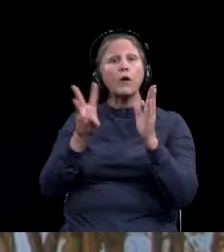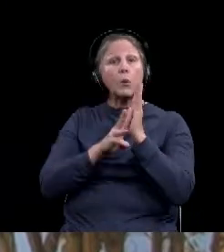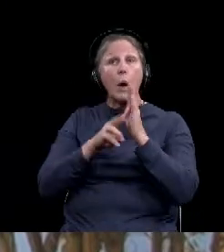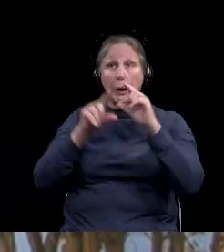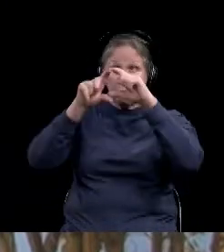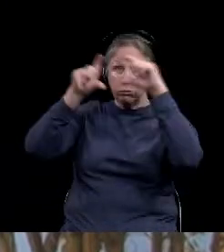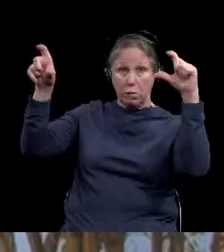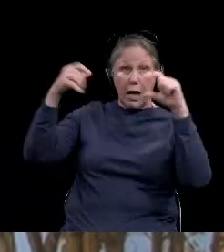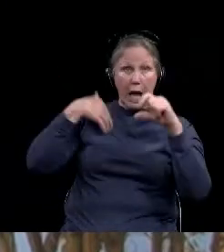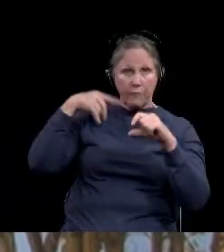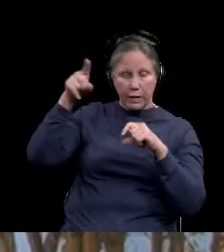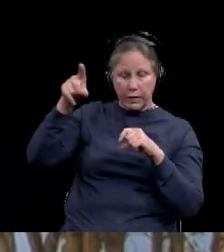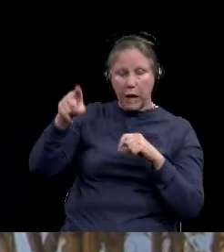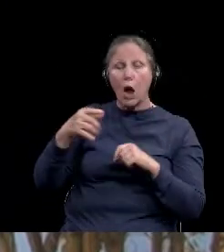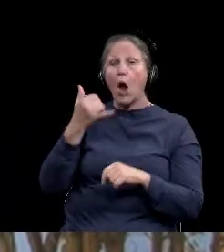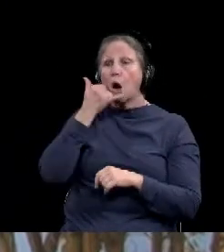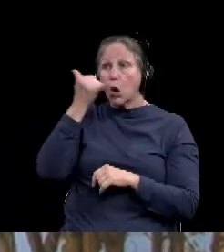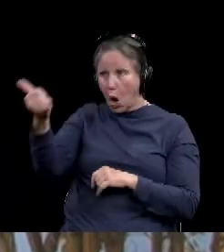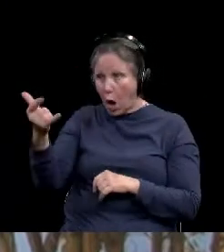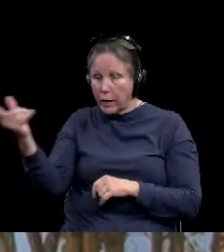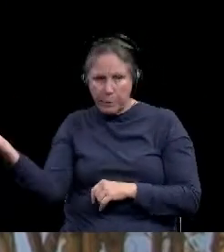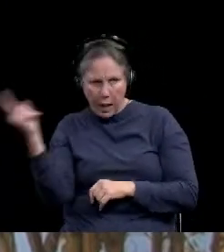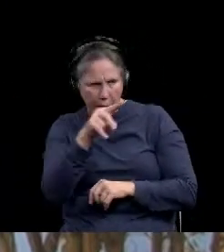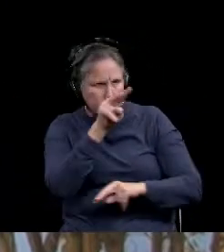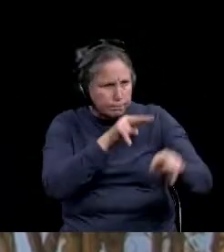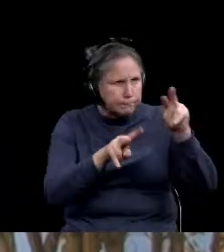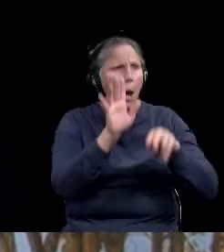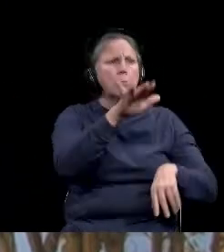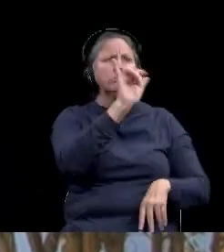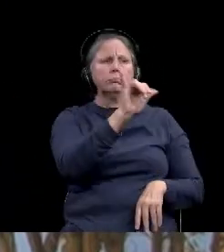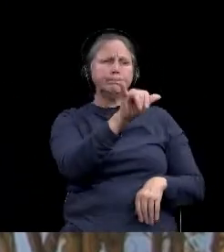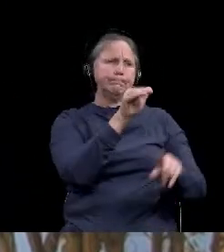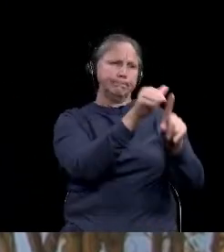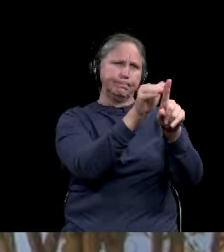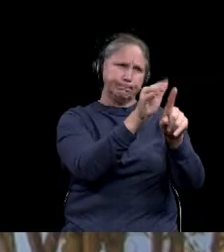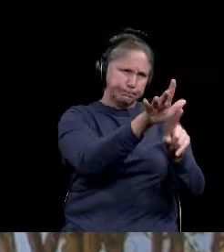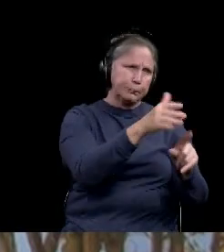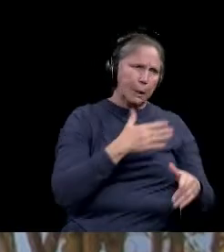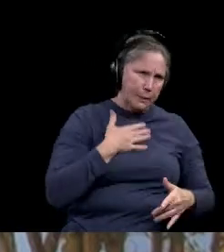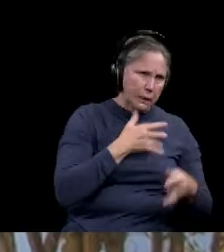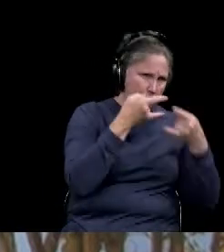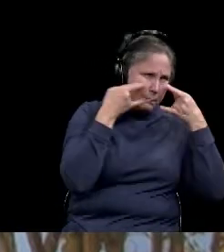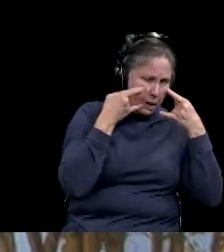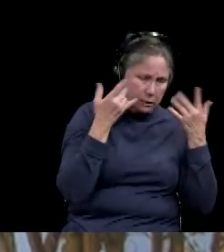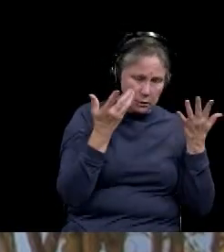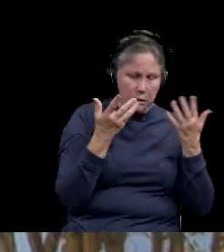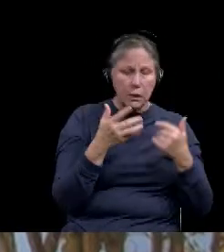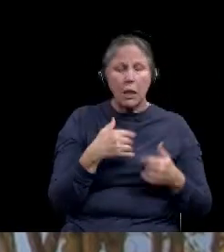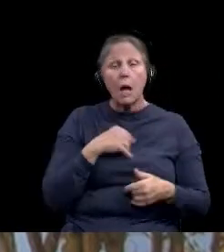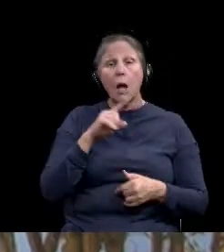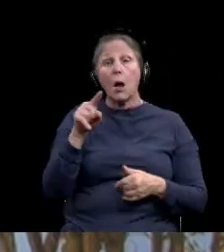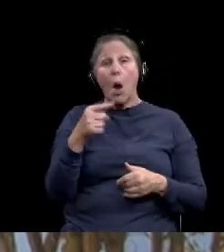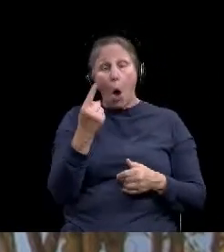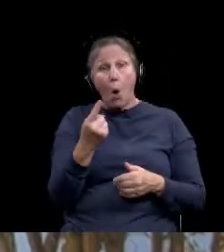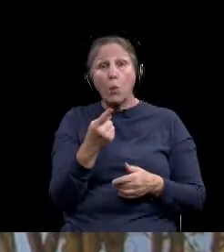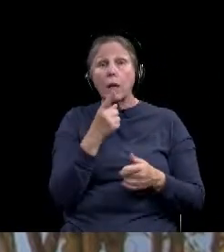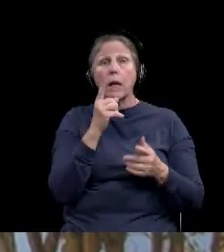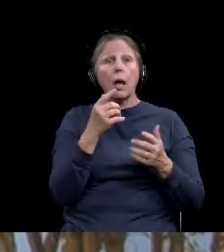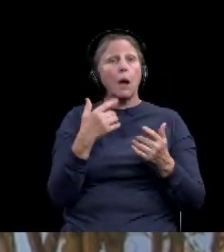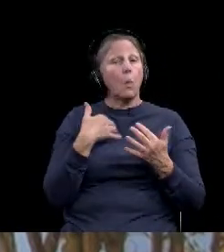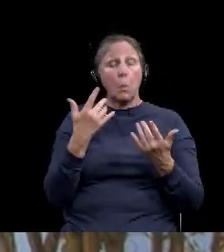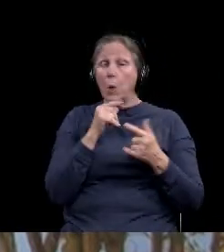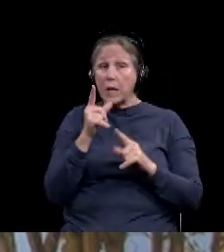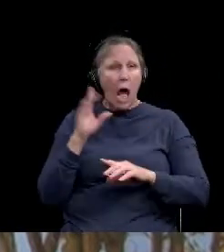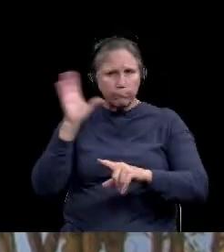website. Uh, and we will send someone out to talk to that business and try to get them into compliance. We are only enforcing on a complaint based